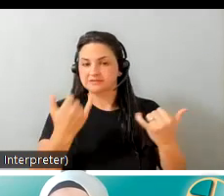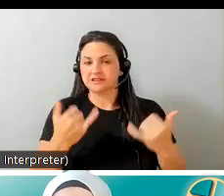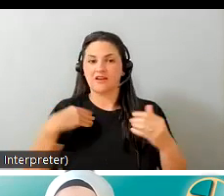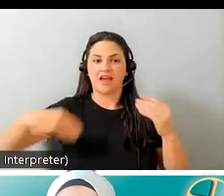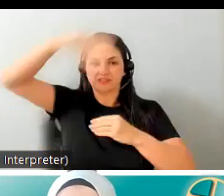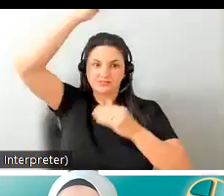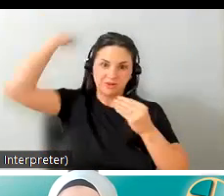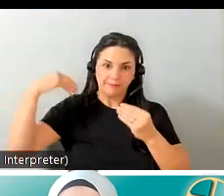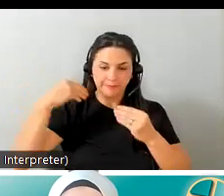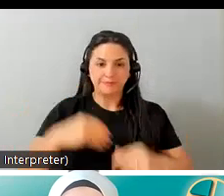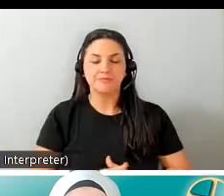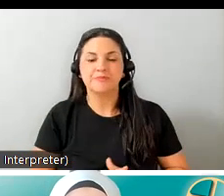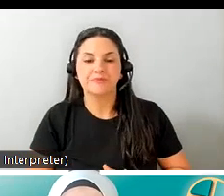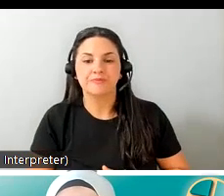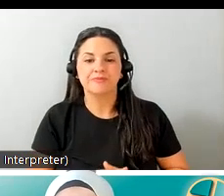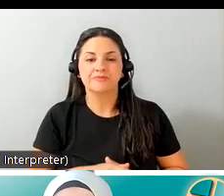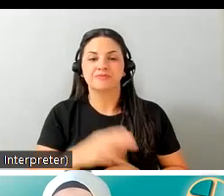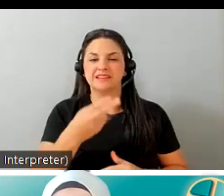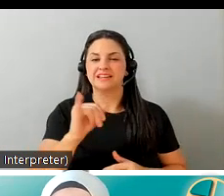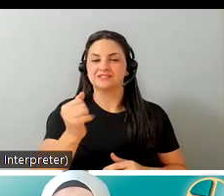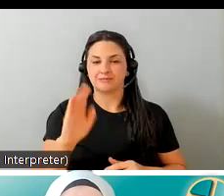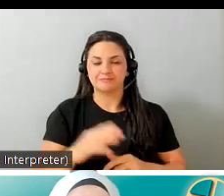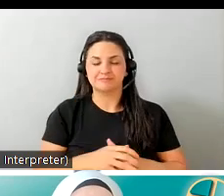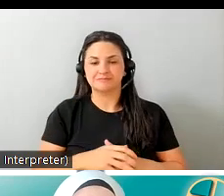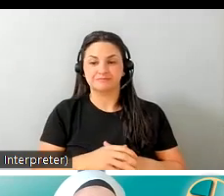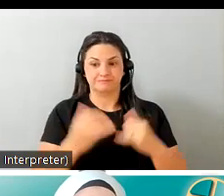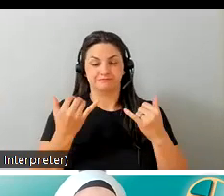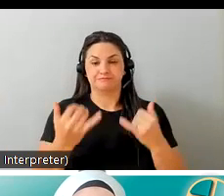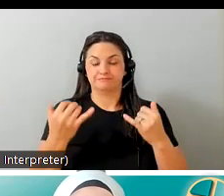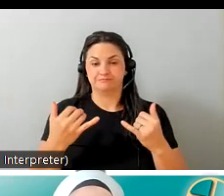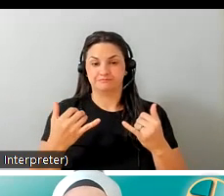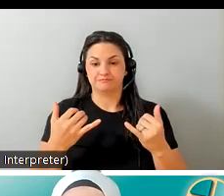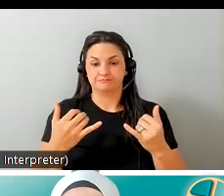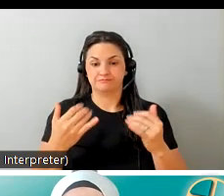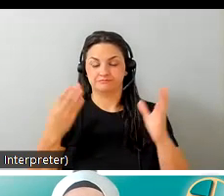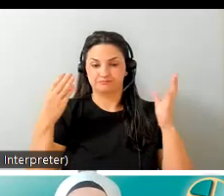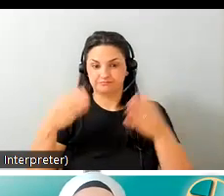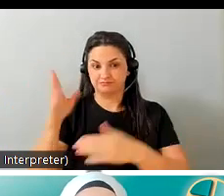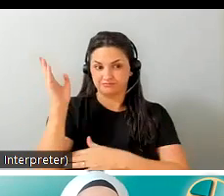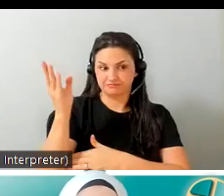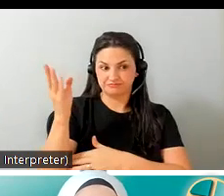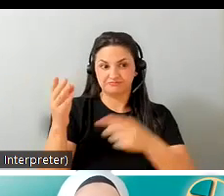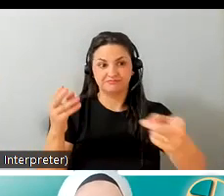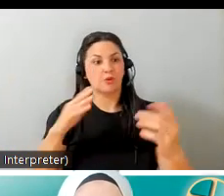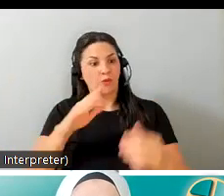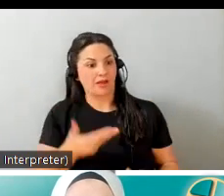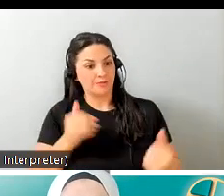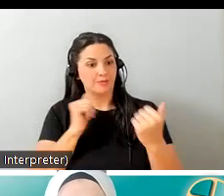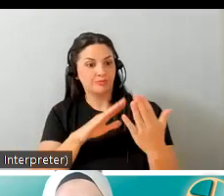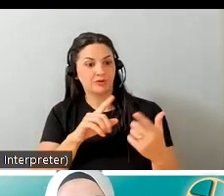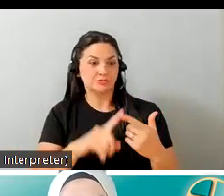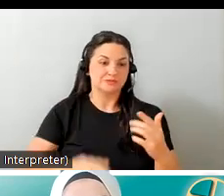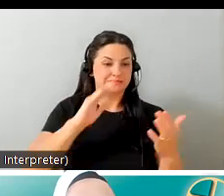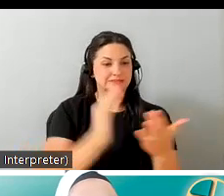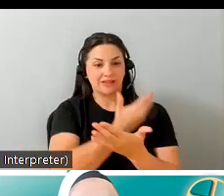hijab um so going into our talk um so welcome to the approach to the state of the